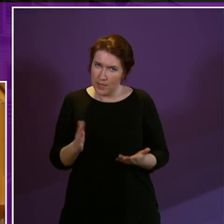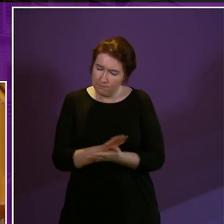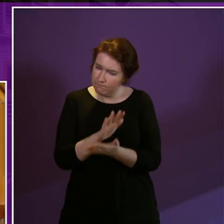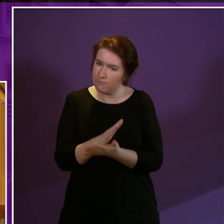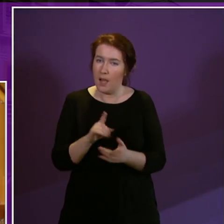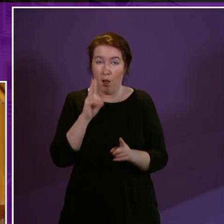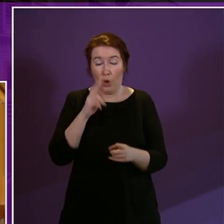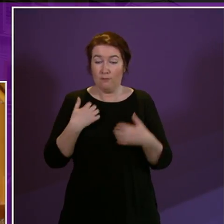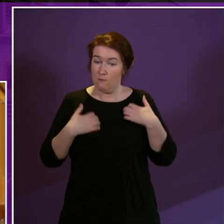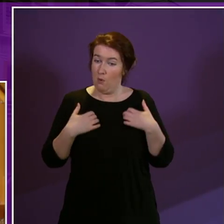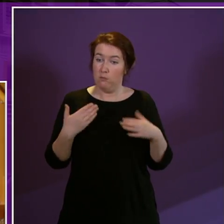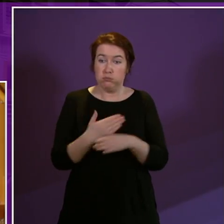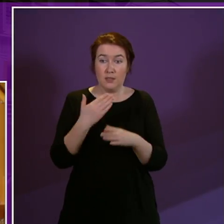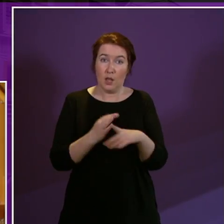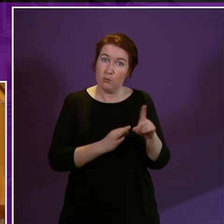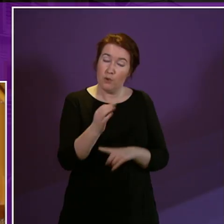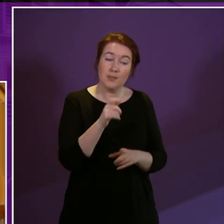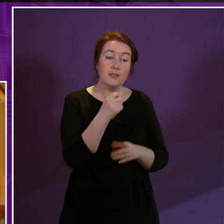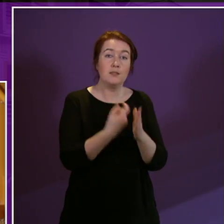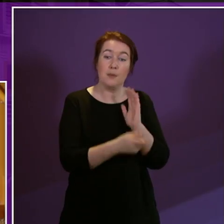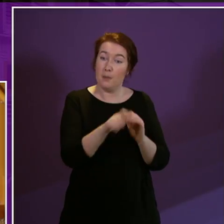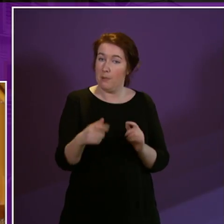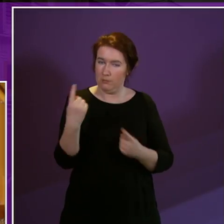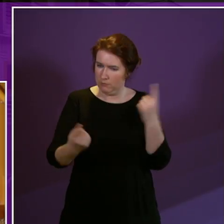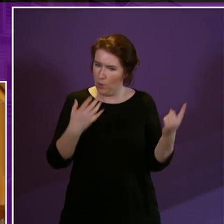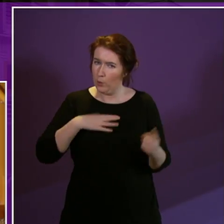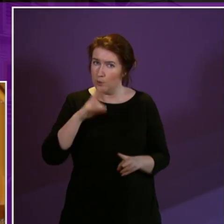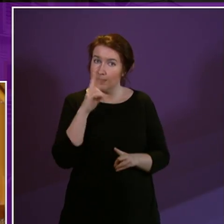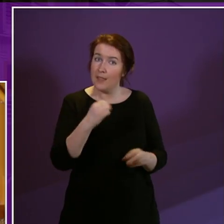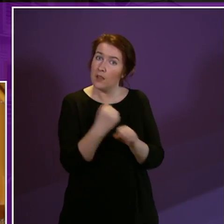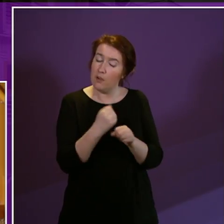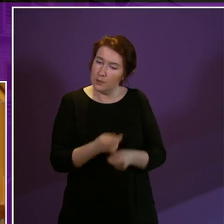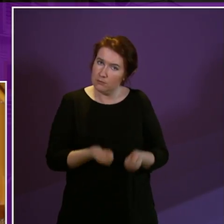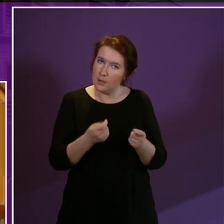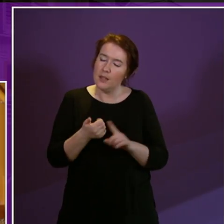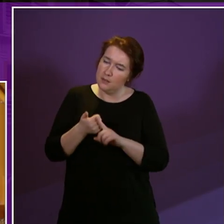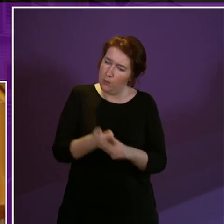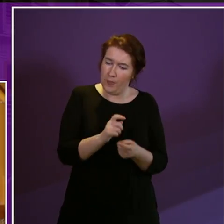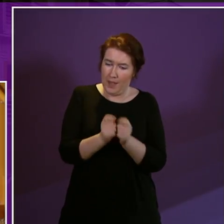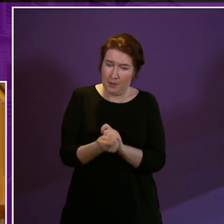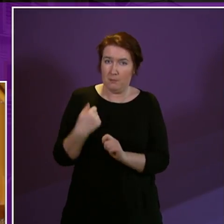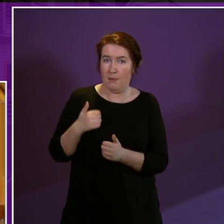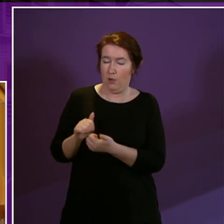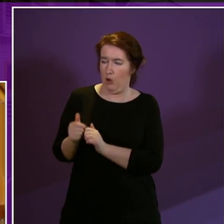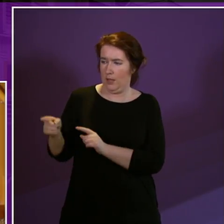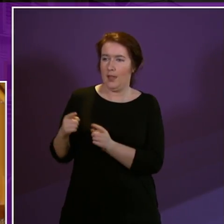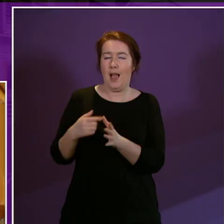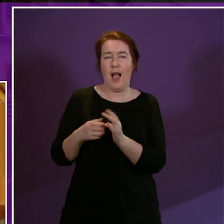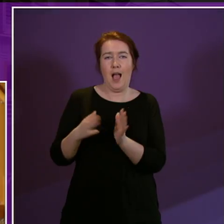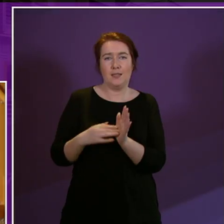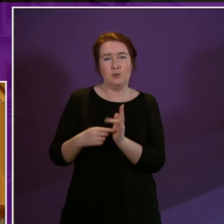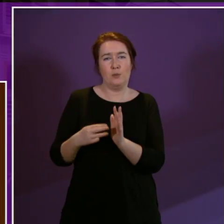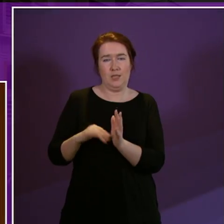practical improvements disabled people want to see being delivered by this Government I support the amendment in my colleague Adam Tompkins' name